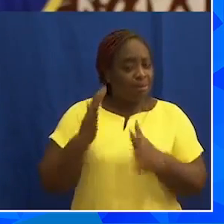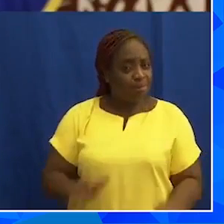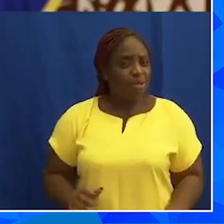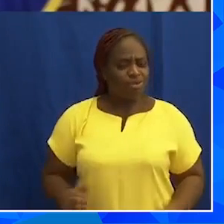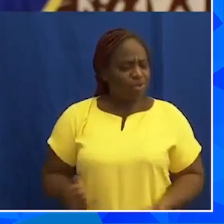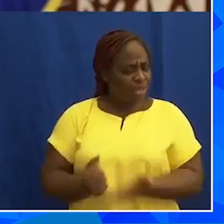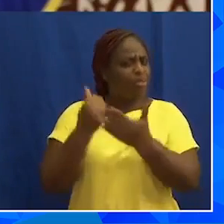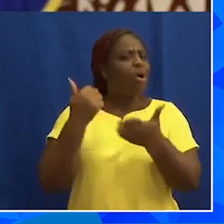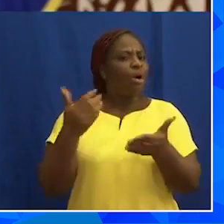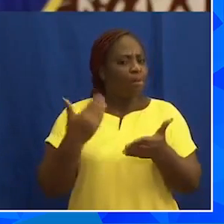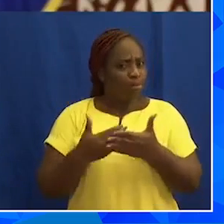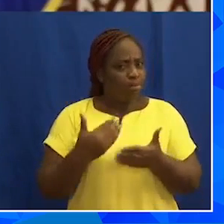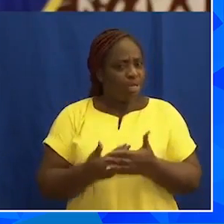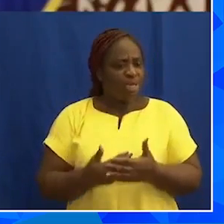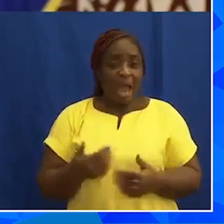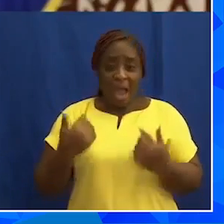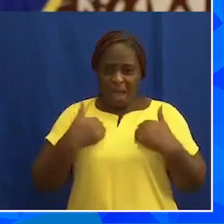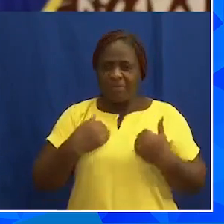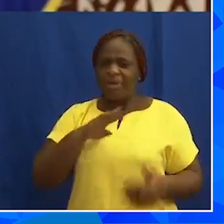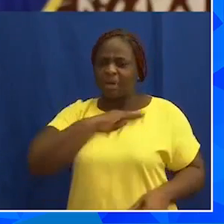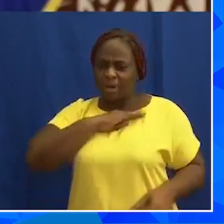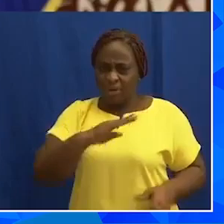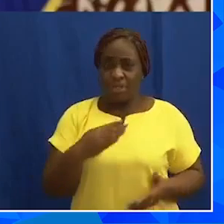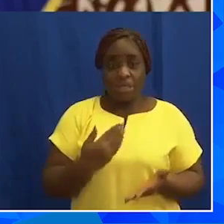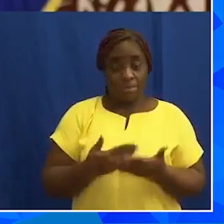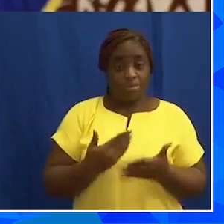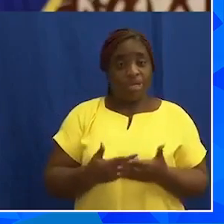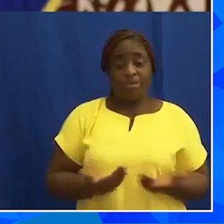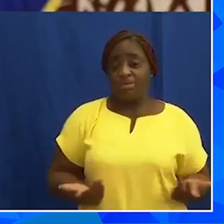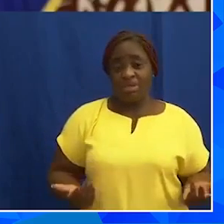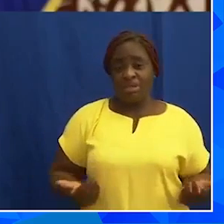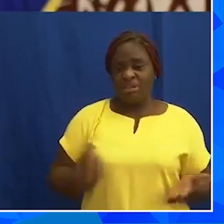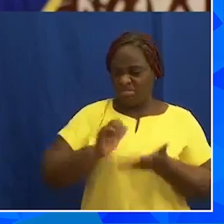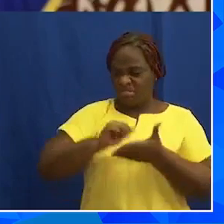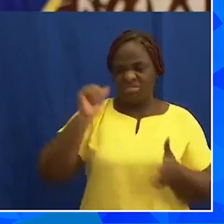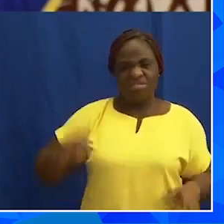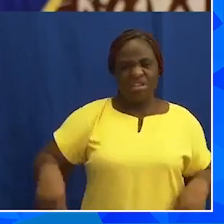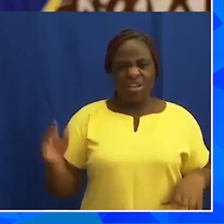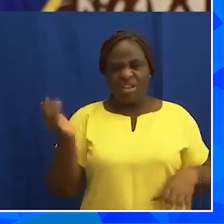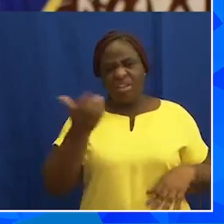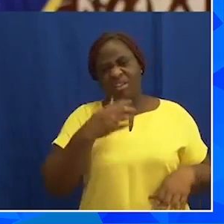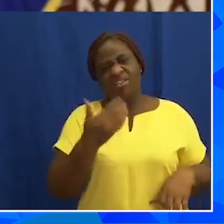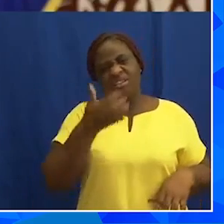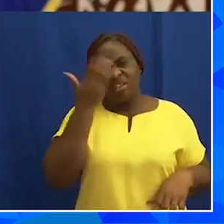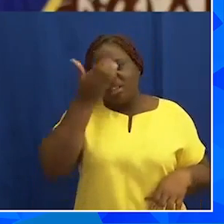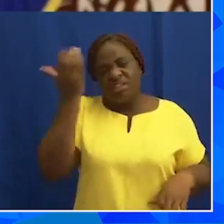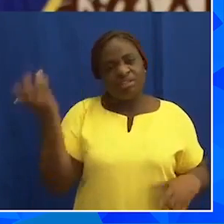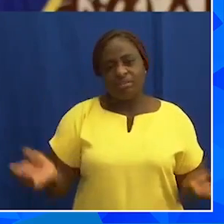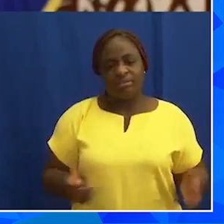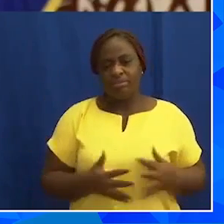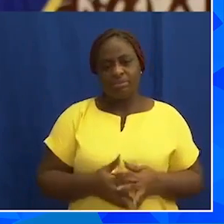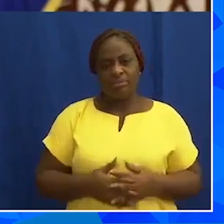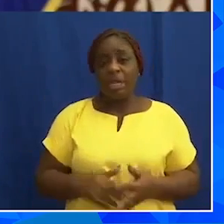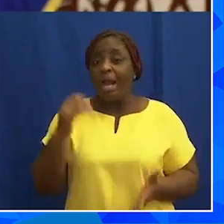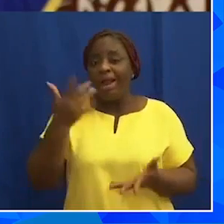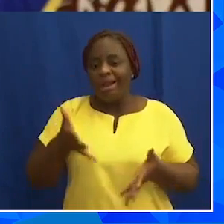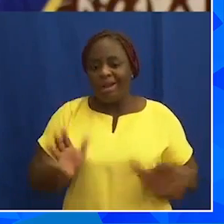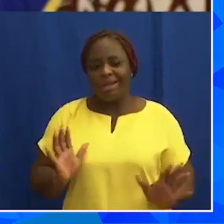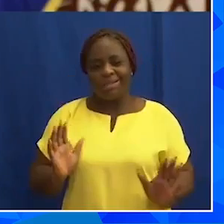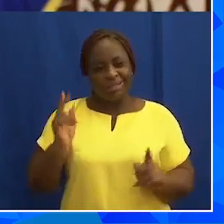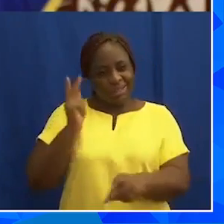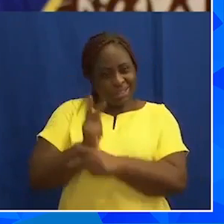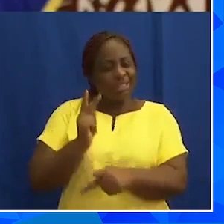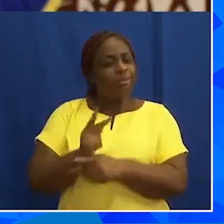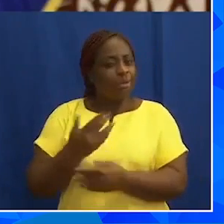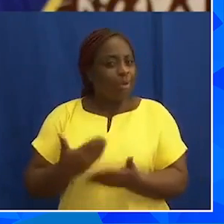by having confidence in the currency and avoiding speculation. Let us keep our CD